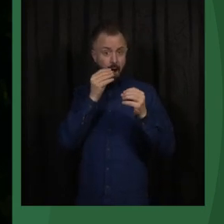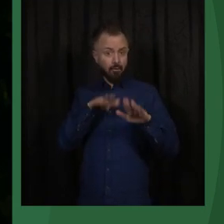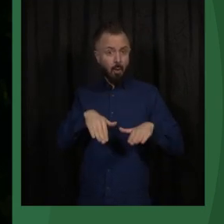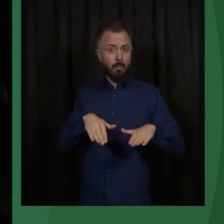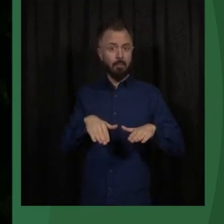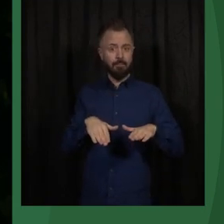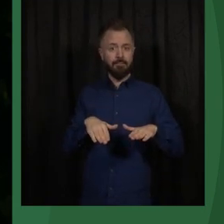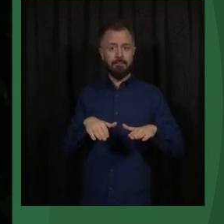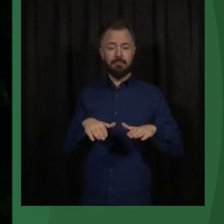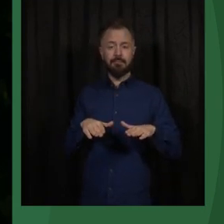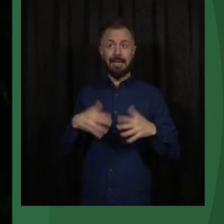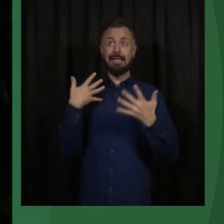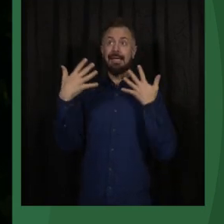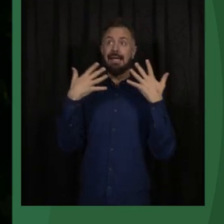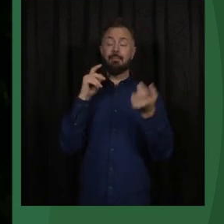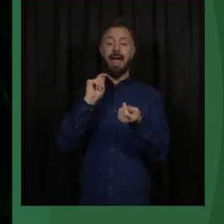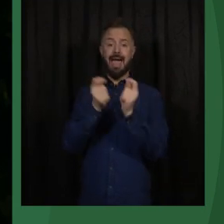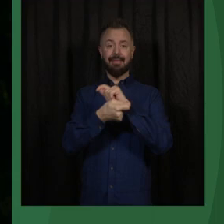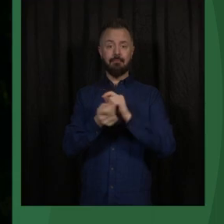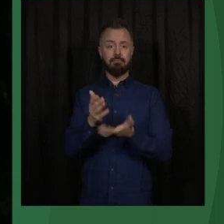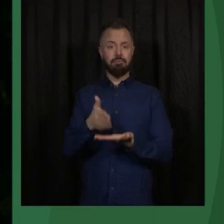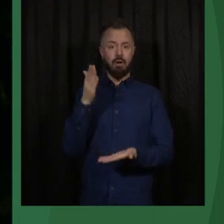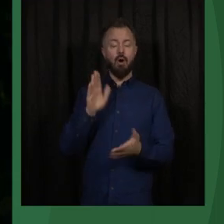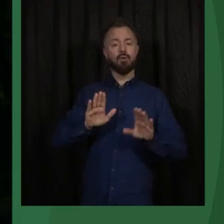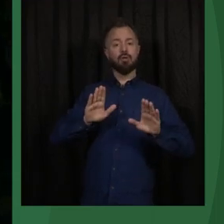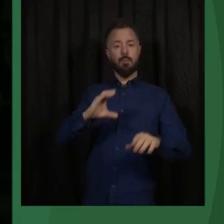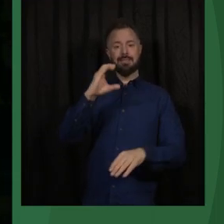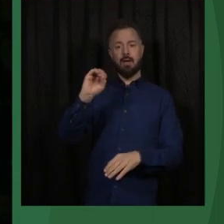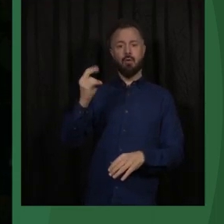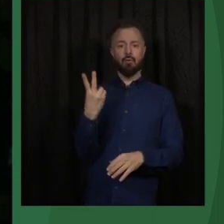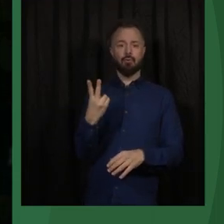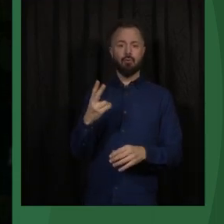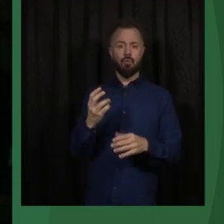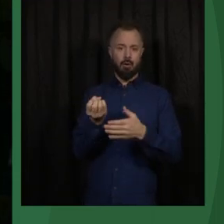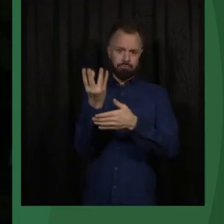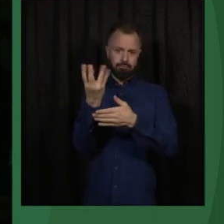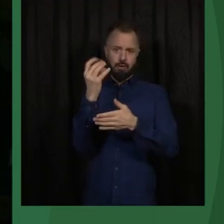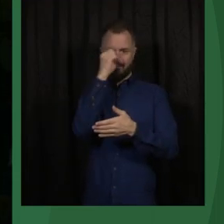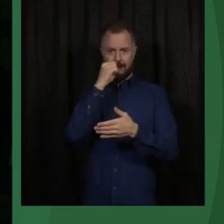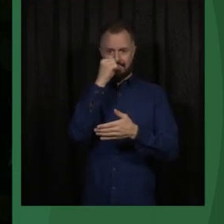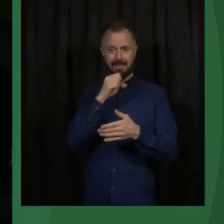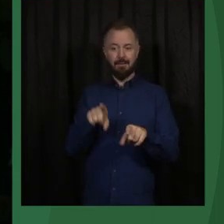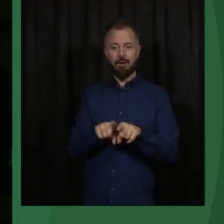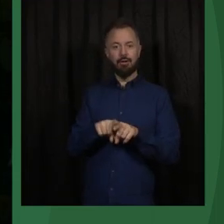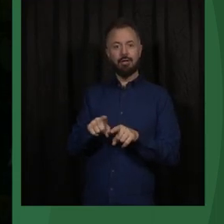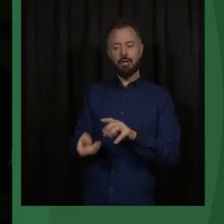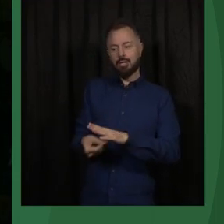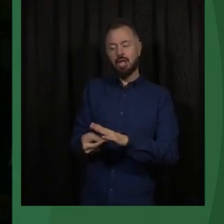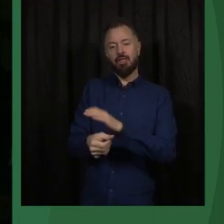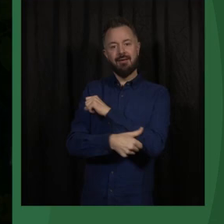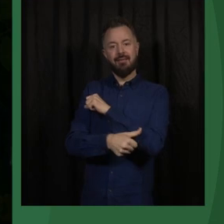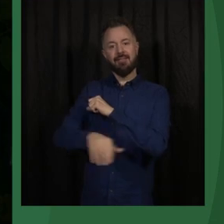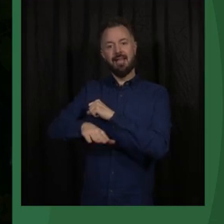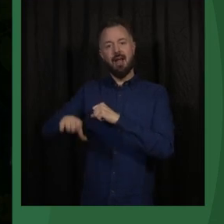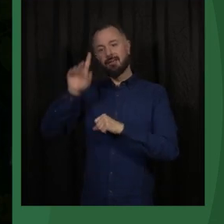the climate change and to stop the CO2 pollution, then you not can give assistance to the poorest country because